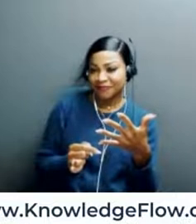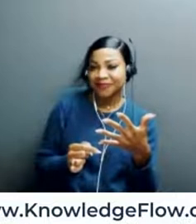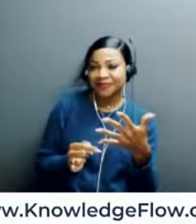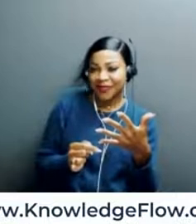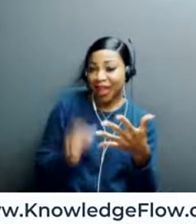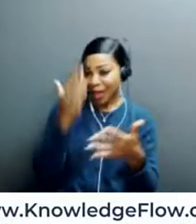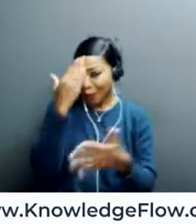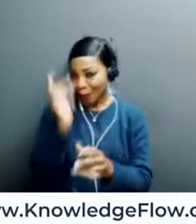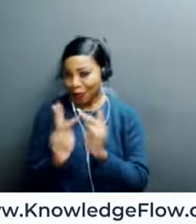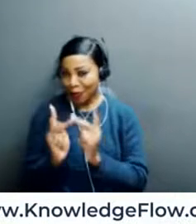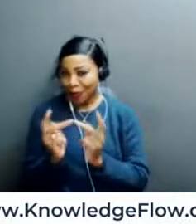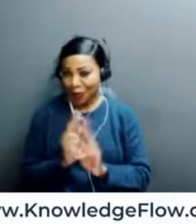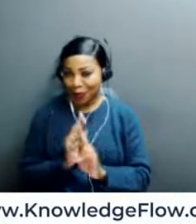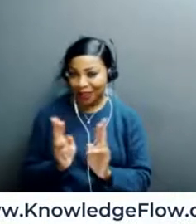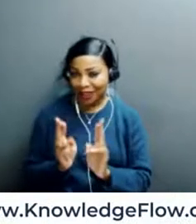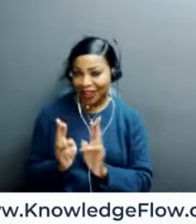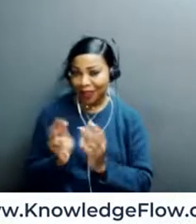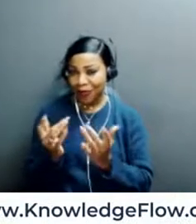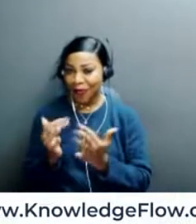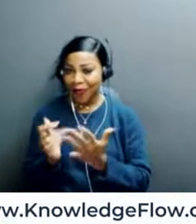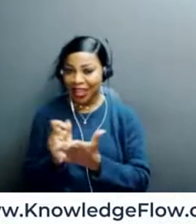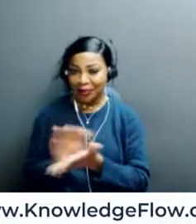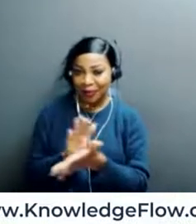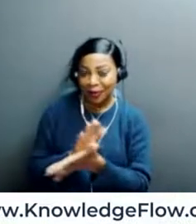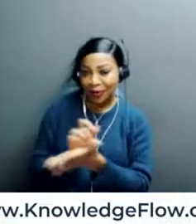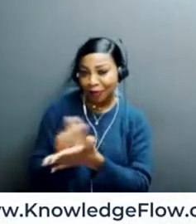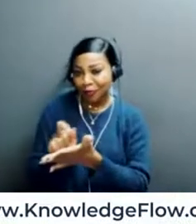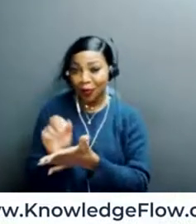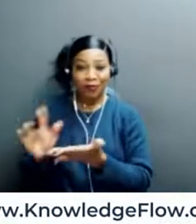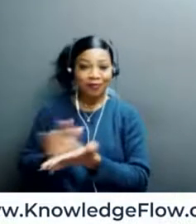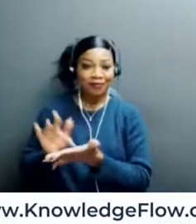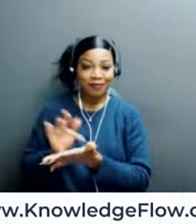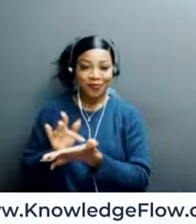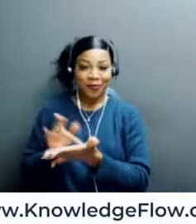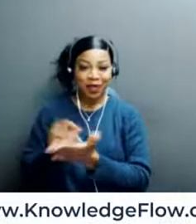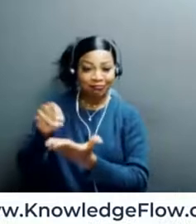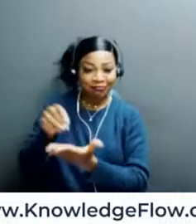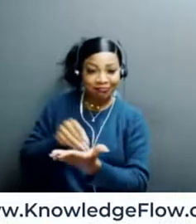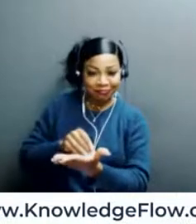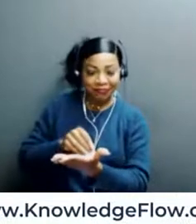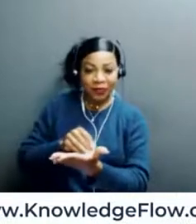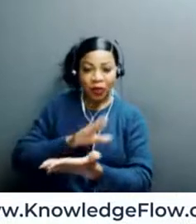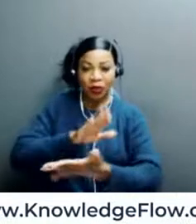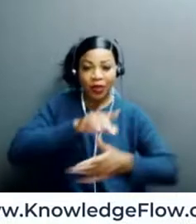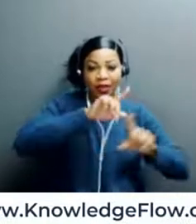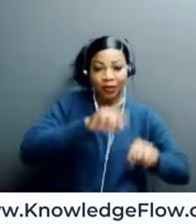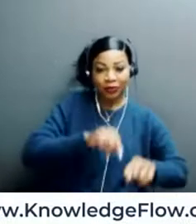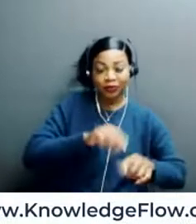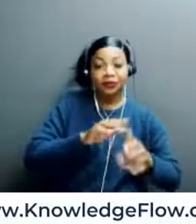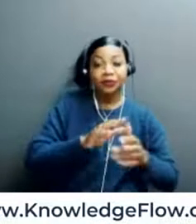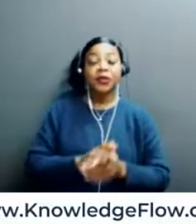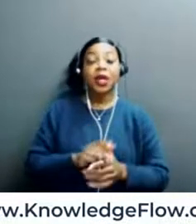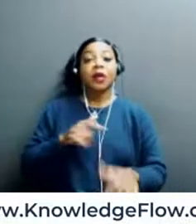or maybe tablets, hopefully. Let's do a roundtable starting with Lisa,